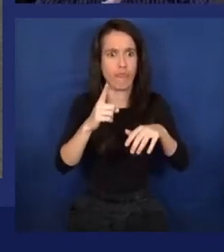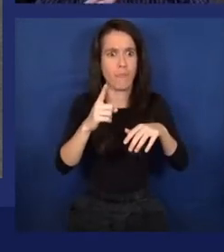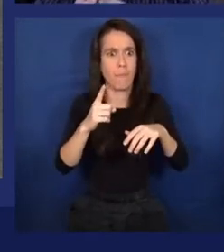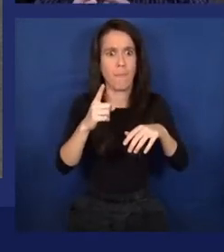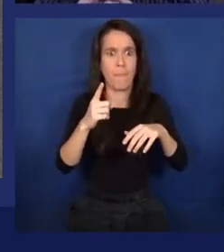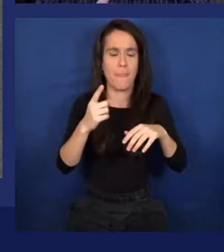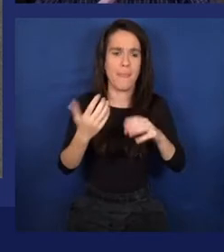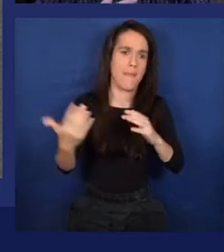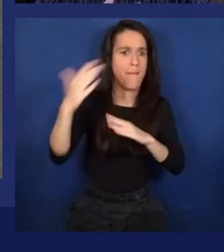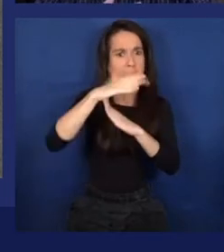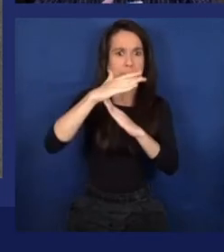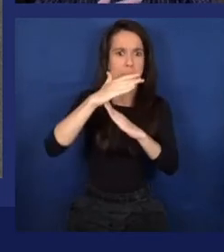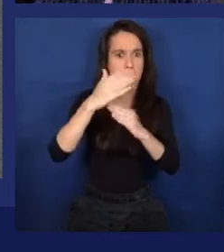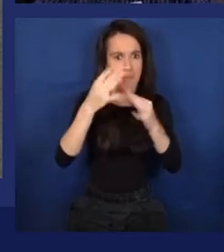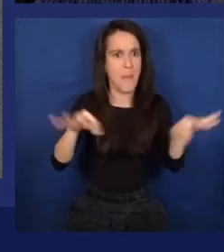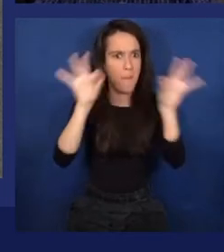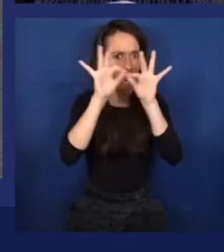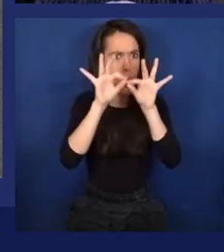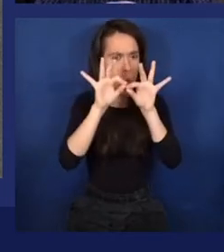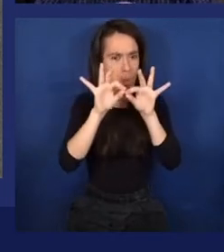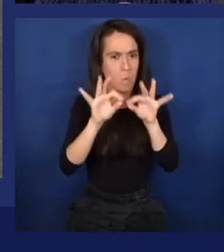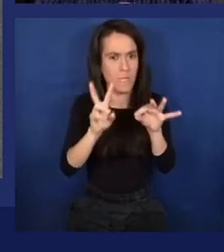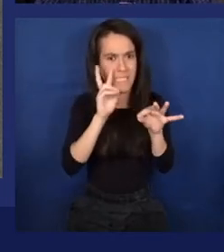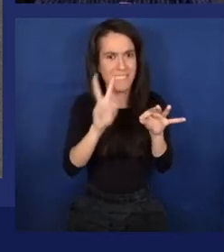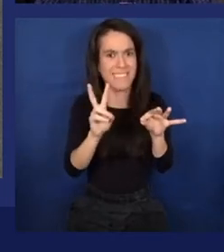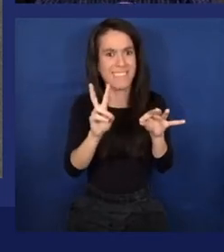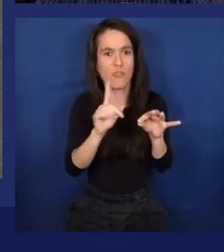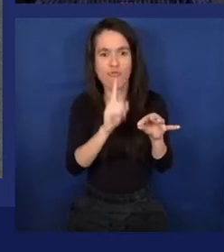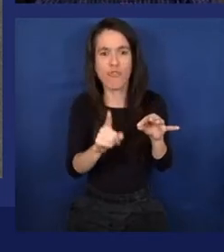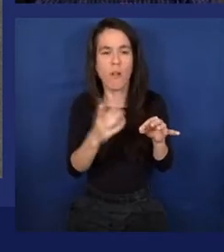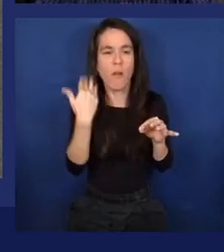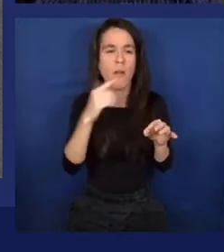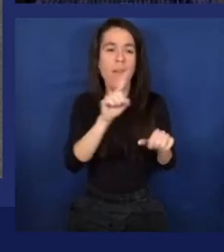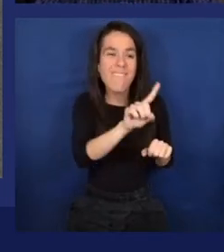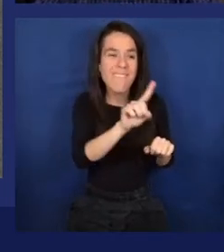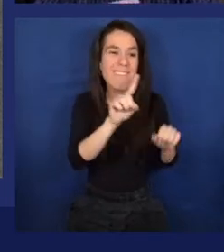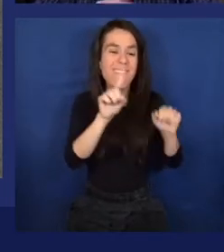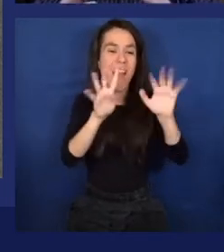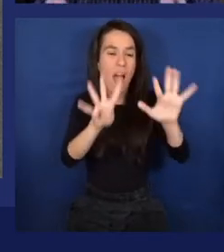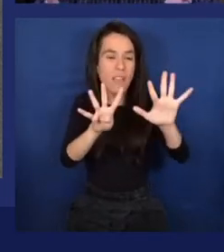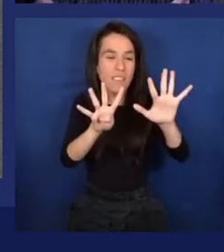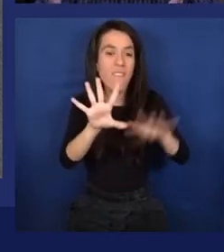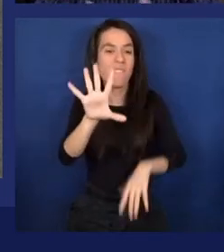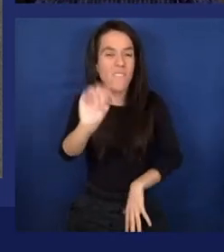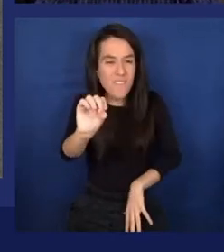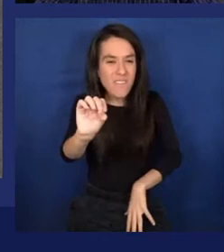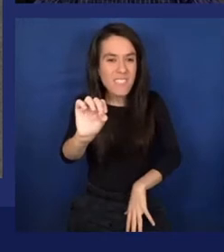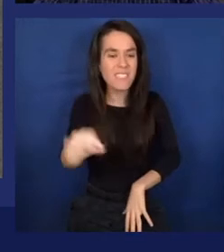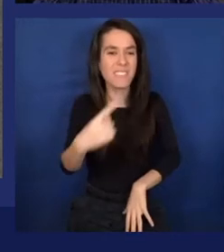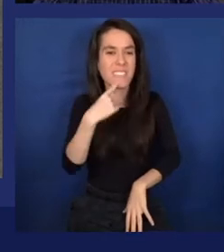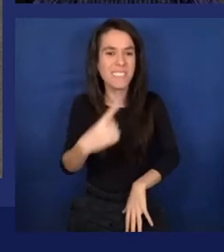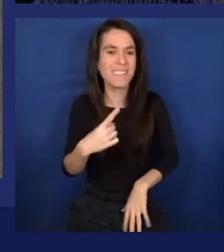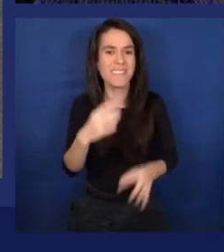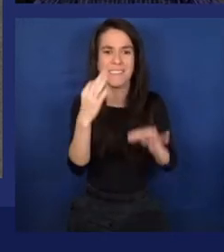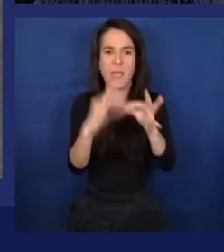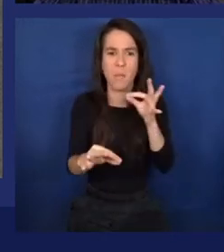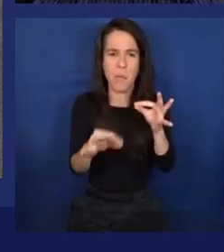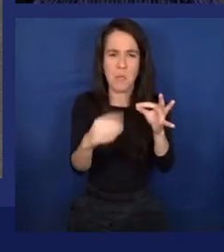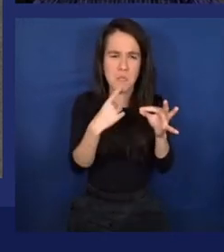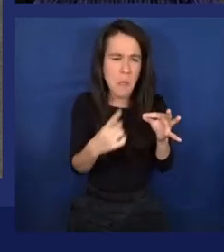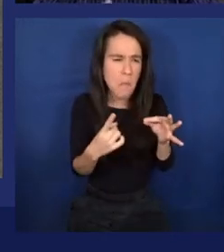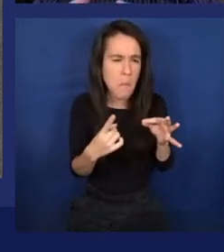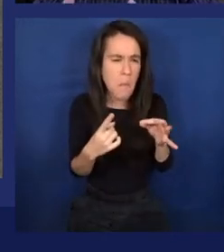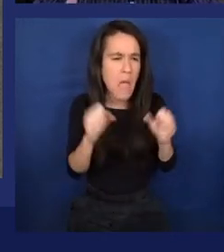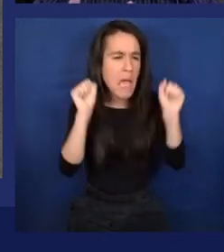intelligence, but he did ask the question in 1950 in a paper. He said quite simply, can machines think?